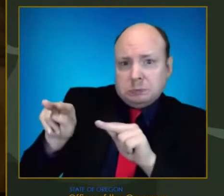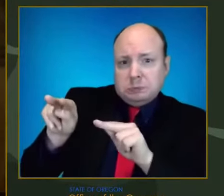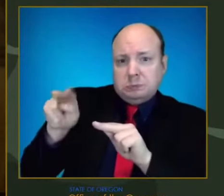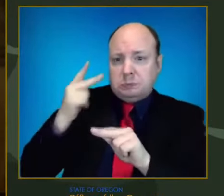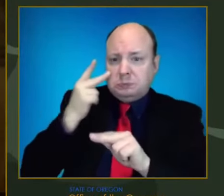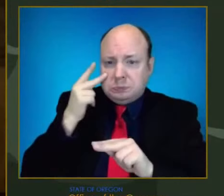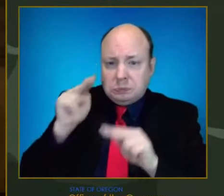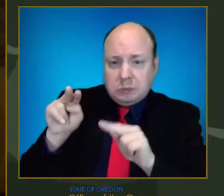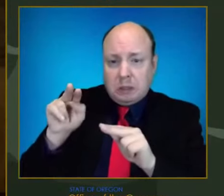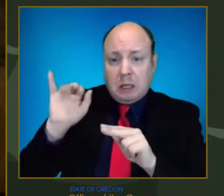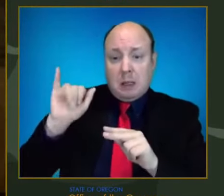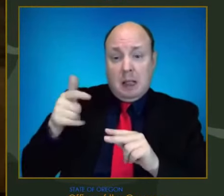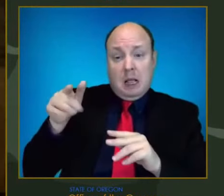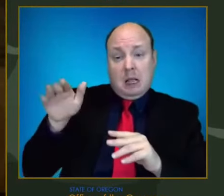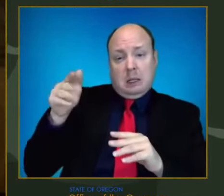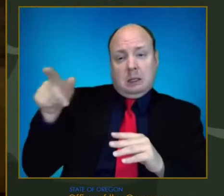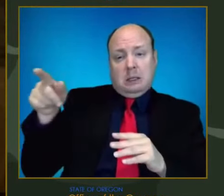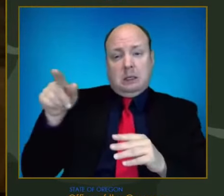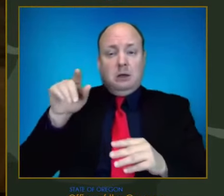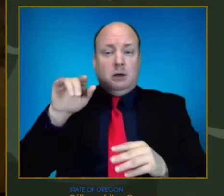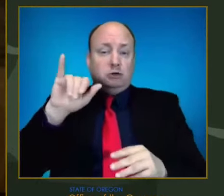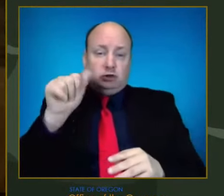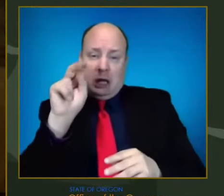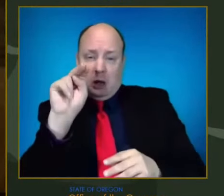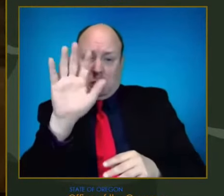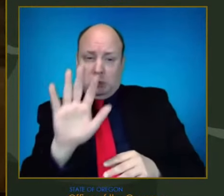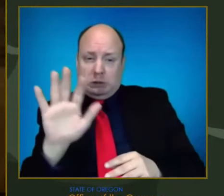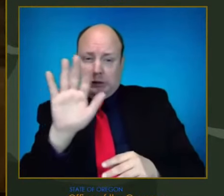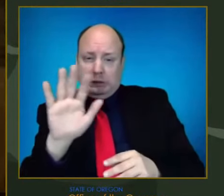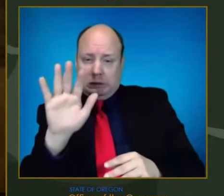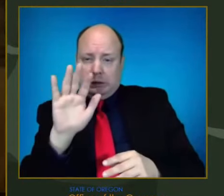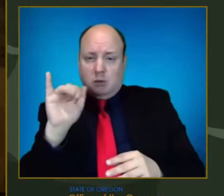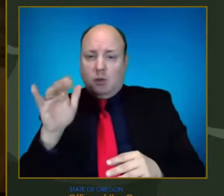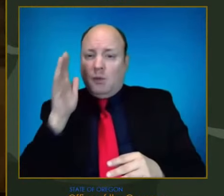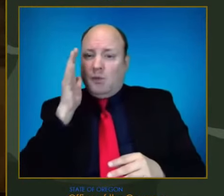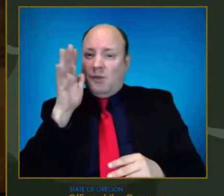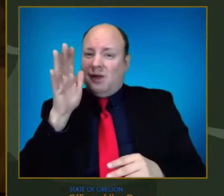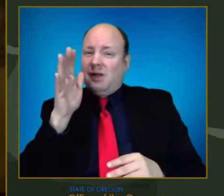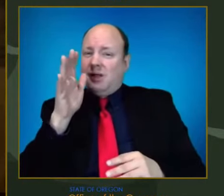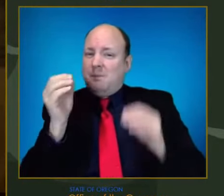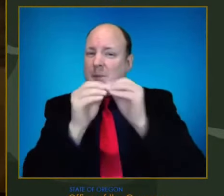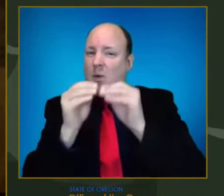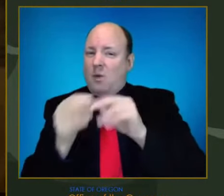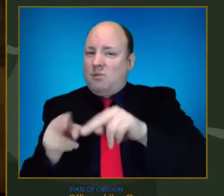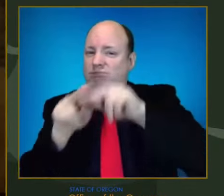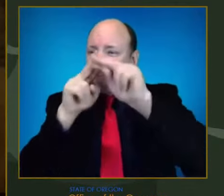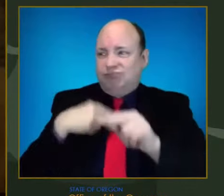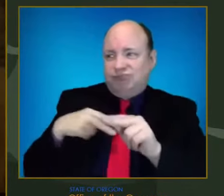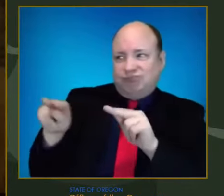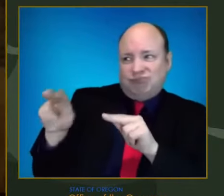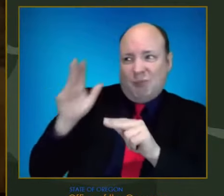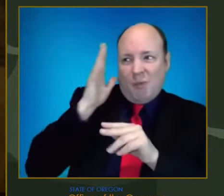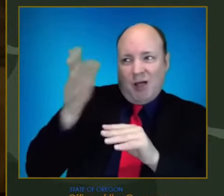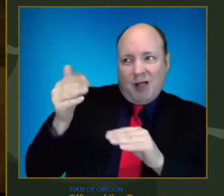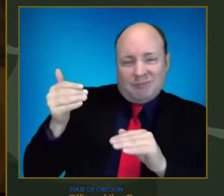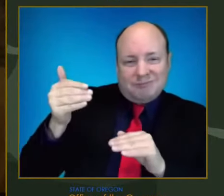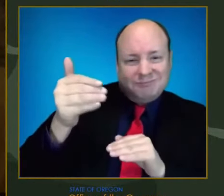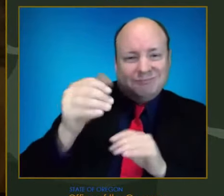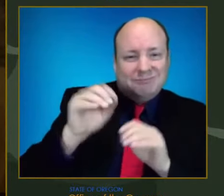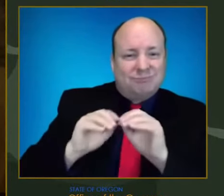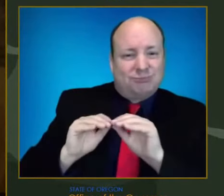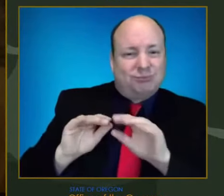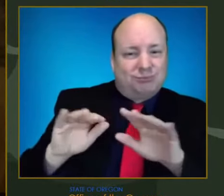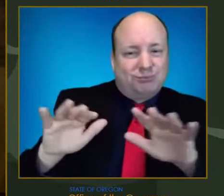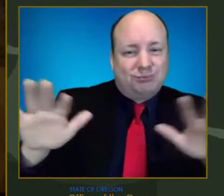with infections that begin sooner than that. Combined with this heightened transmissibility, we expect Omicron